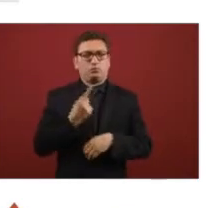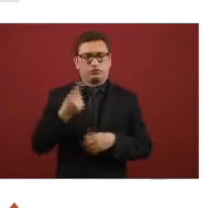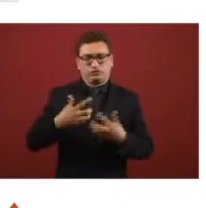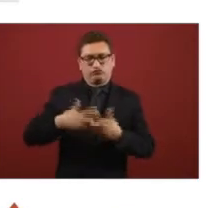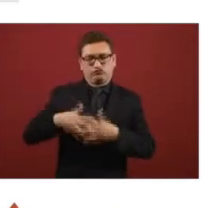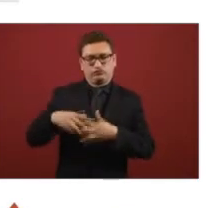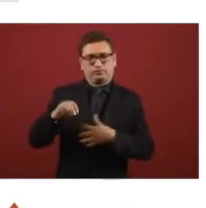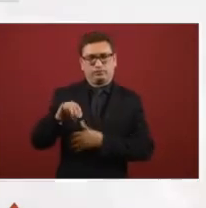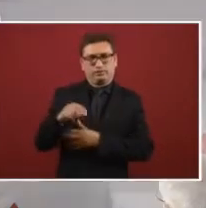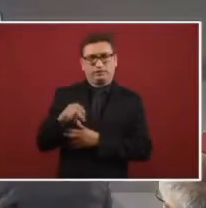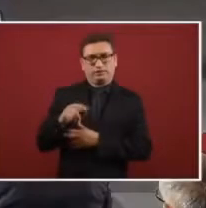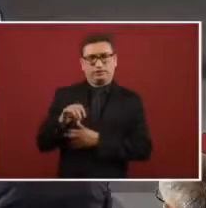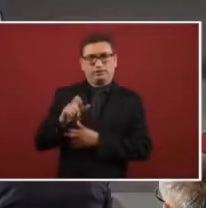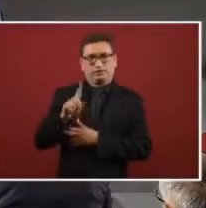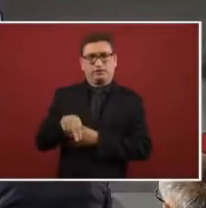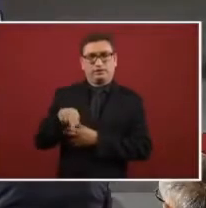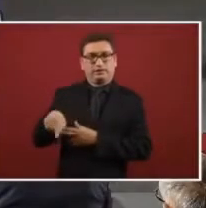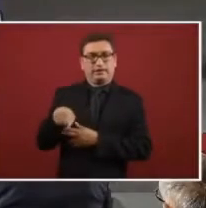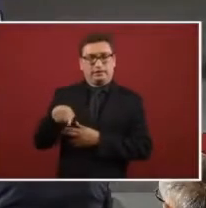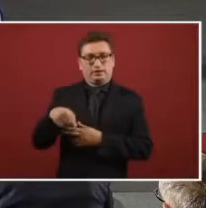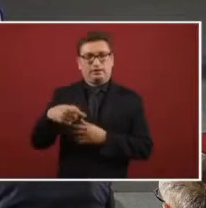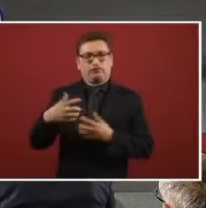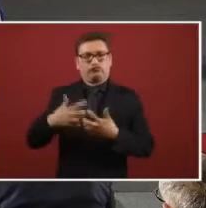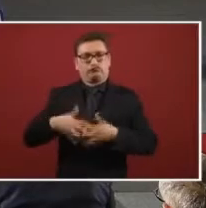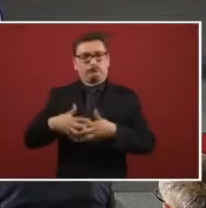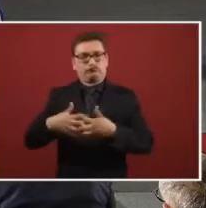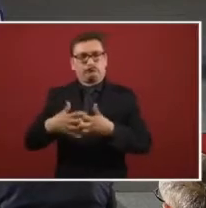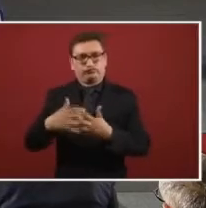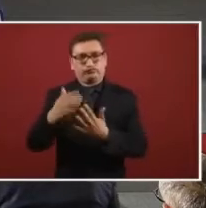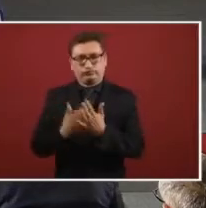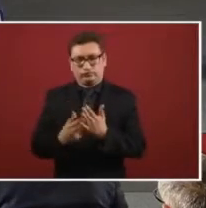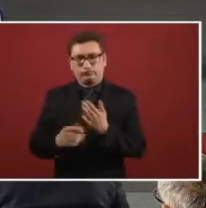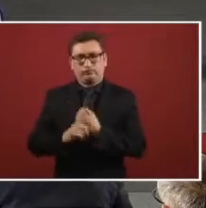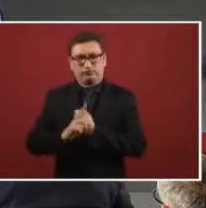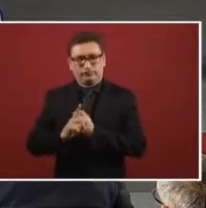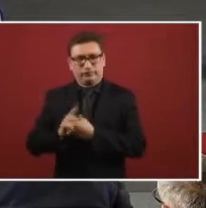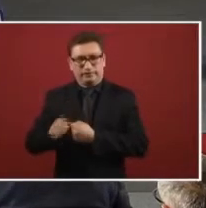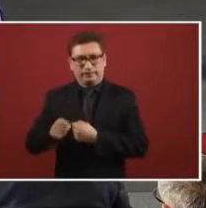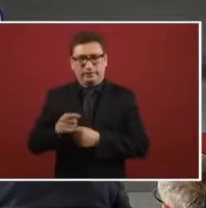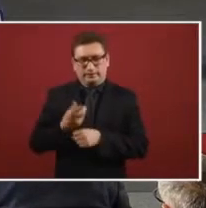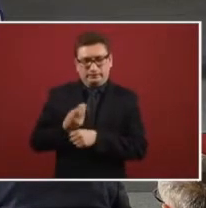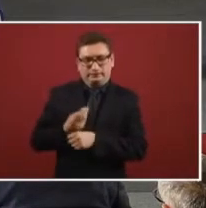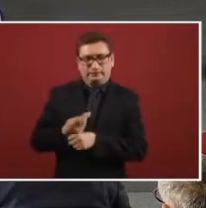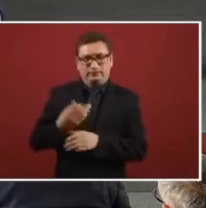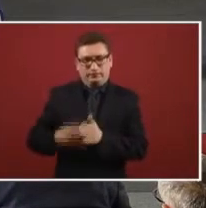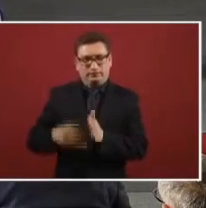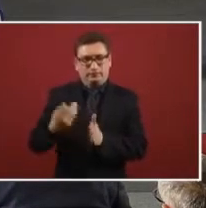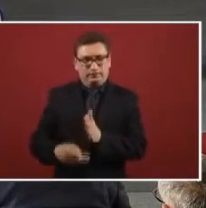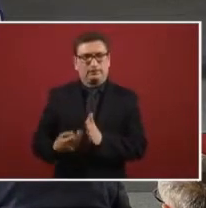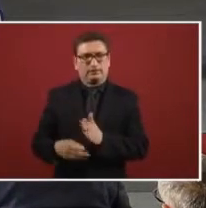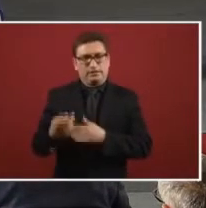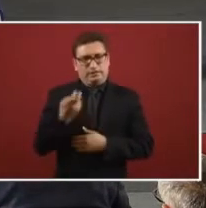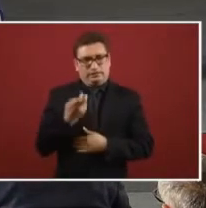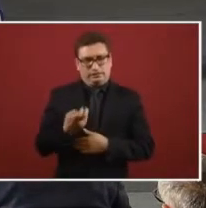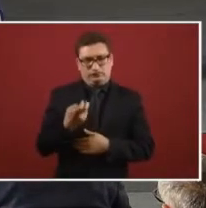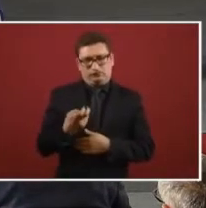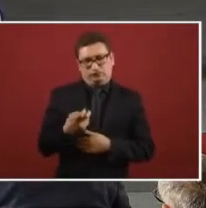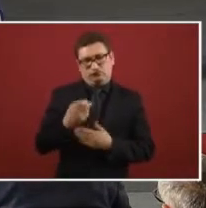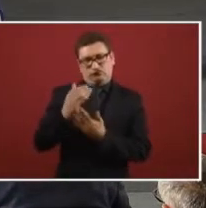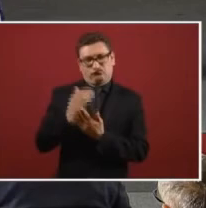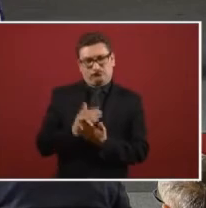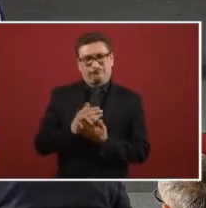779 because the refinery from Manititlan had some kind of a pour in its